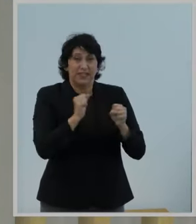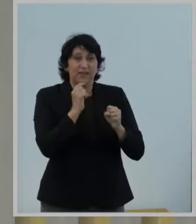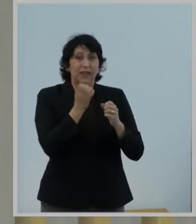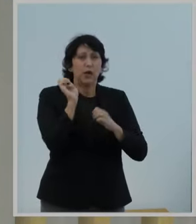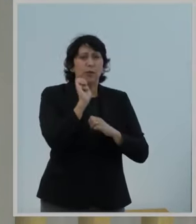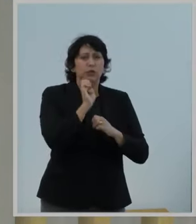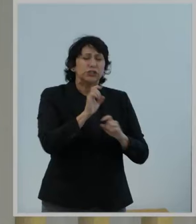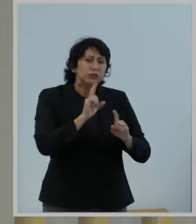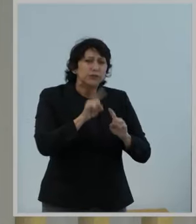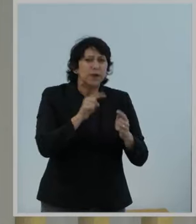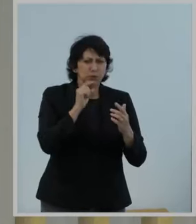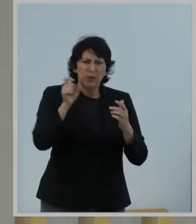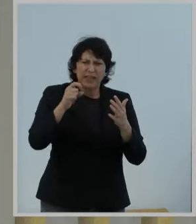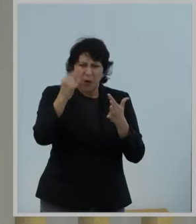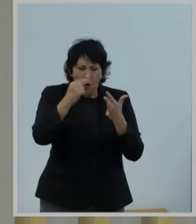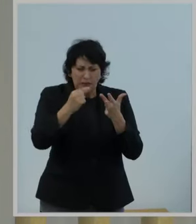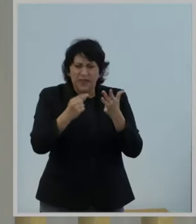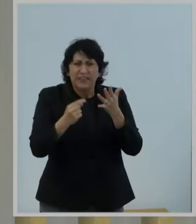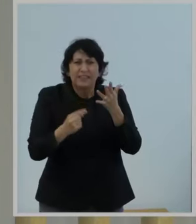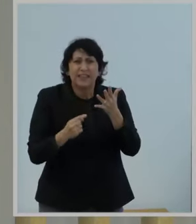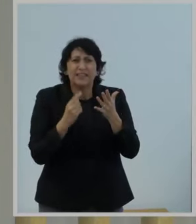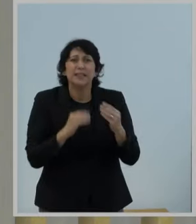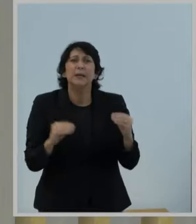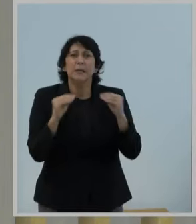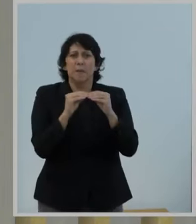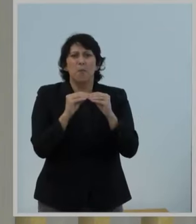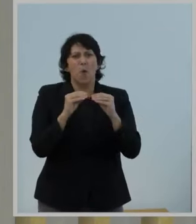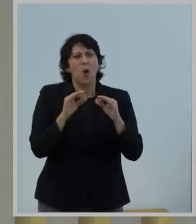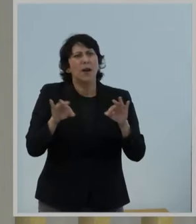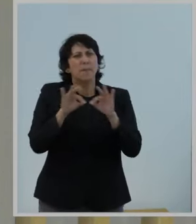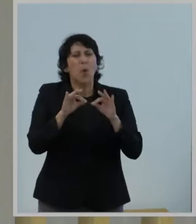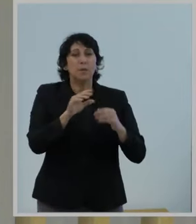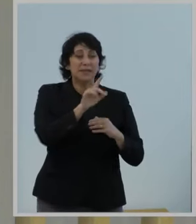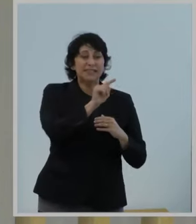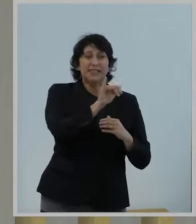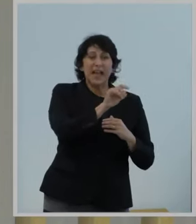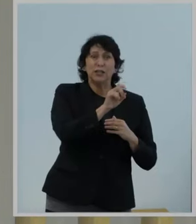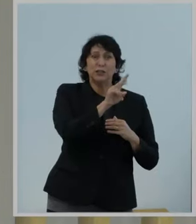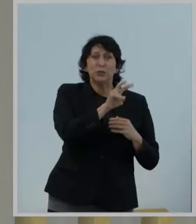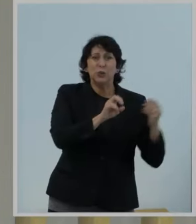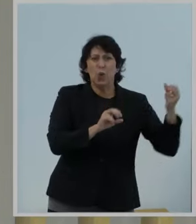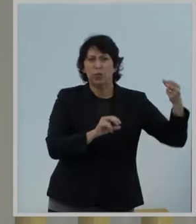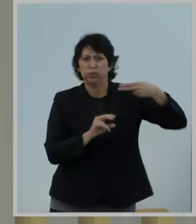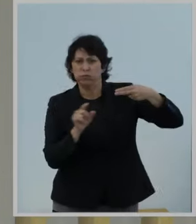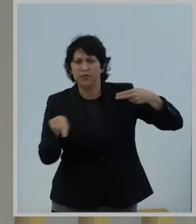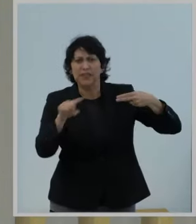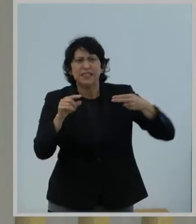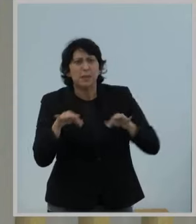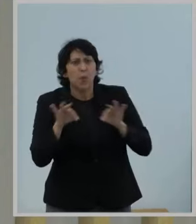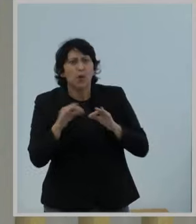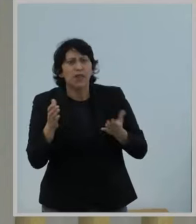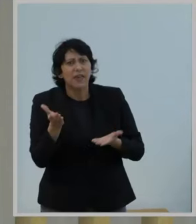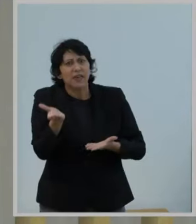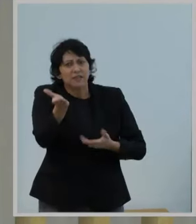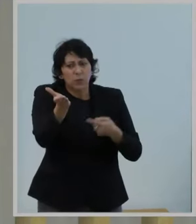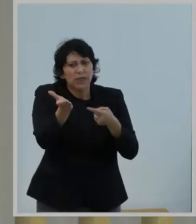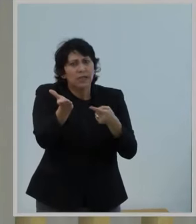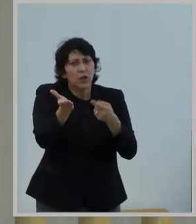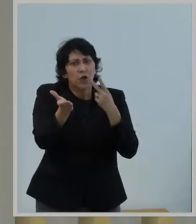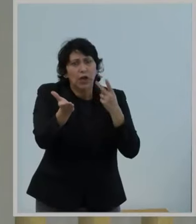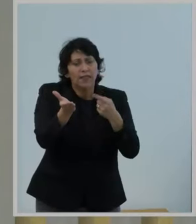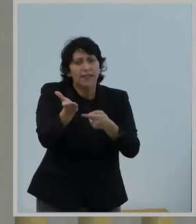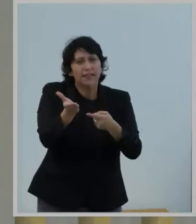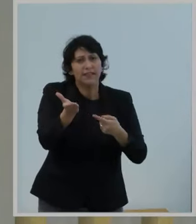anywhere on the planet. All these are potentially held back by Title II classification of broadband. What we're doing right now is